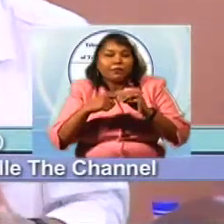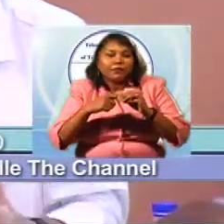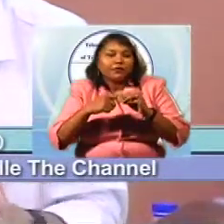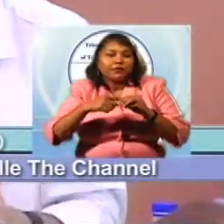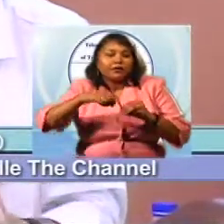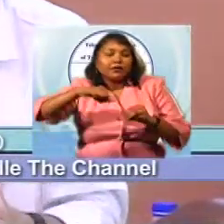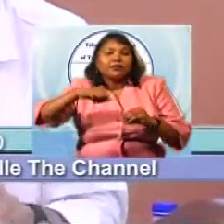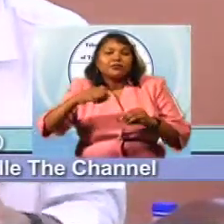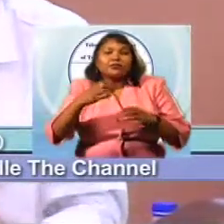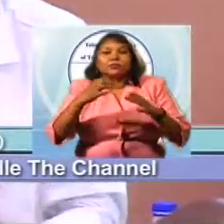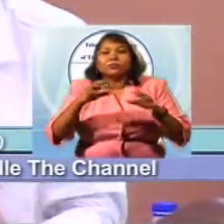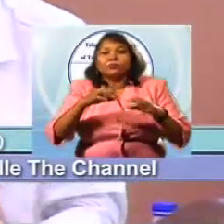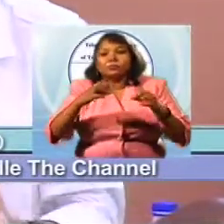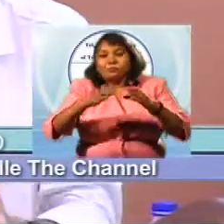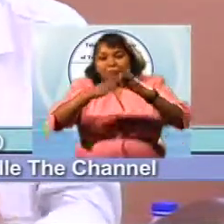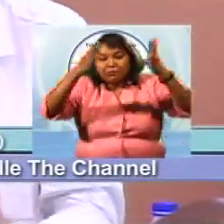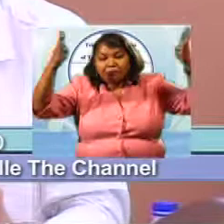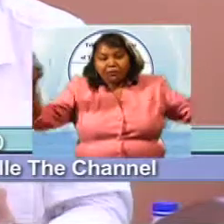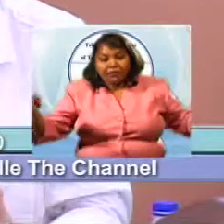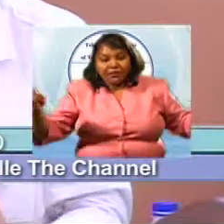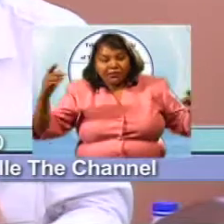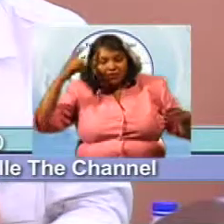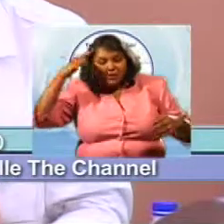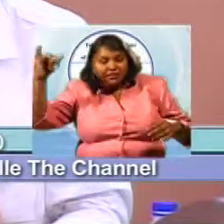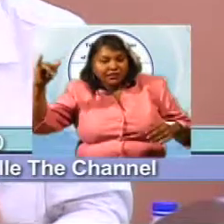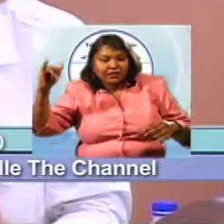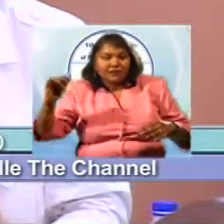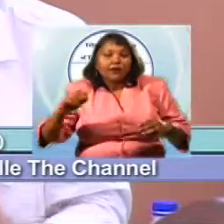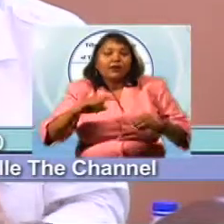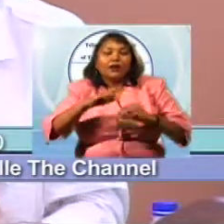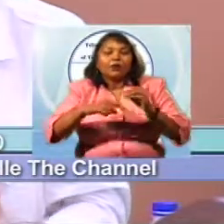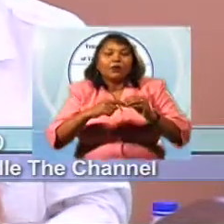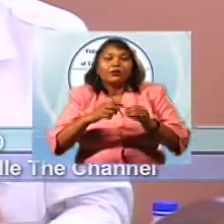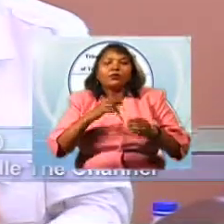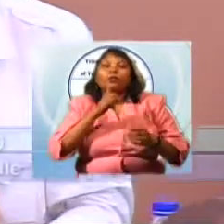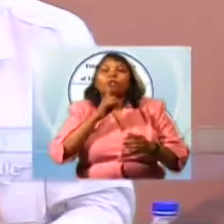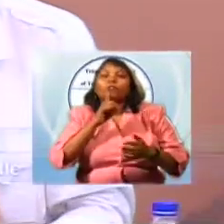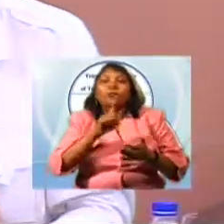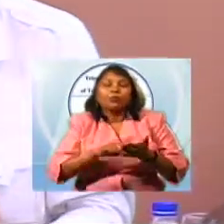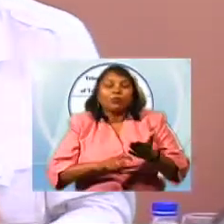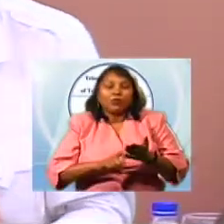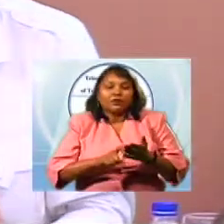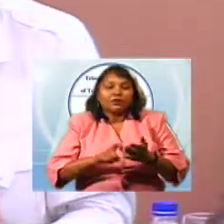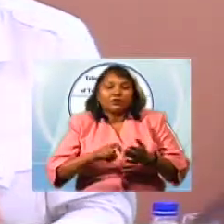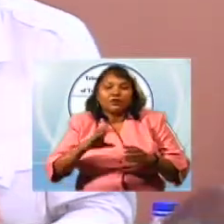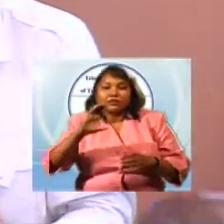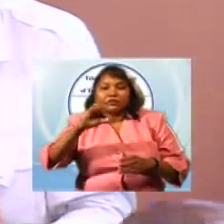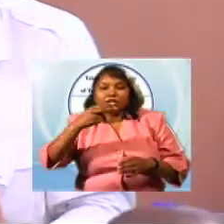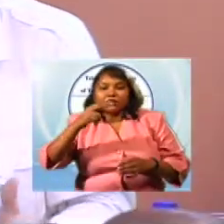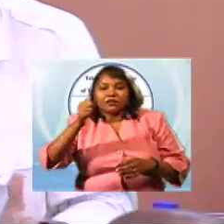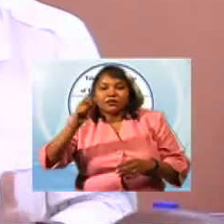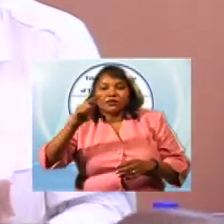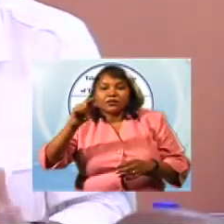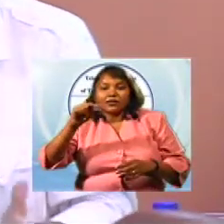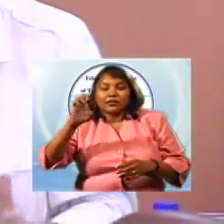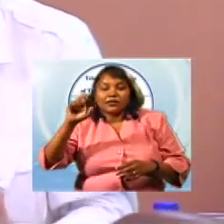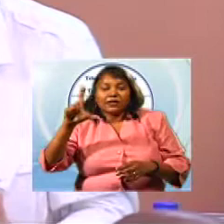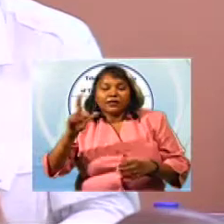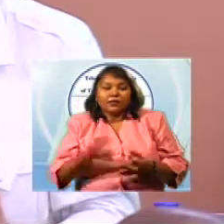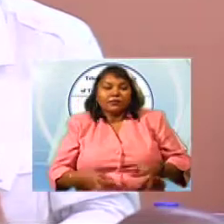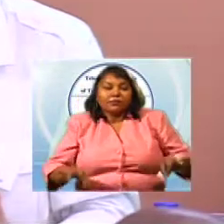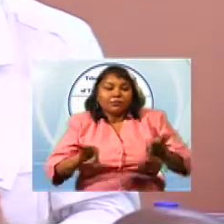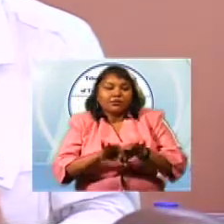again, determining what the value of a particular channel might be, or a particular